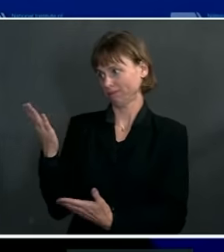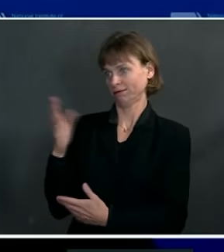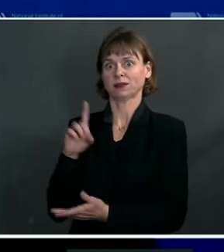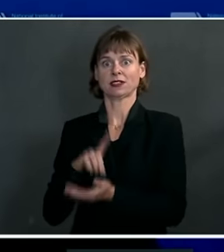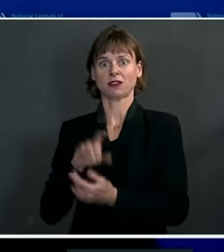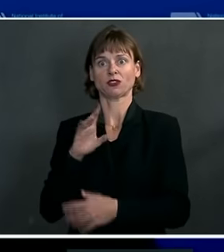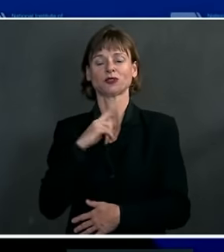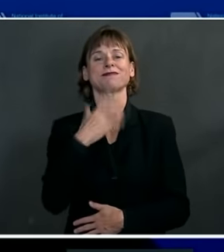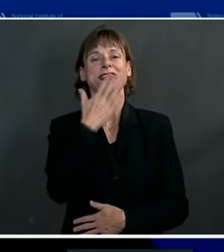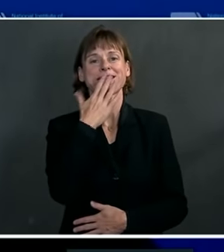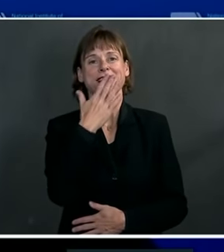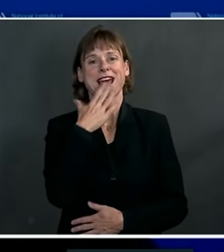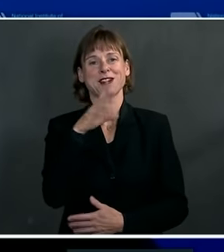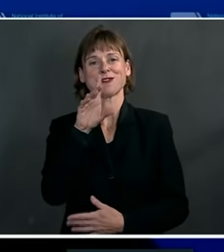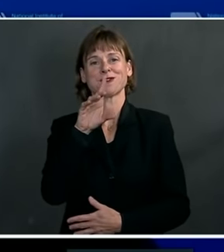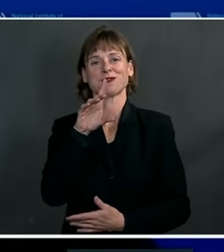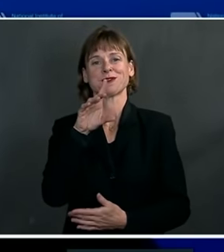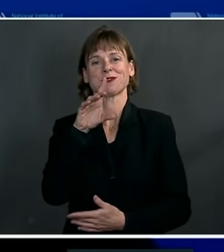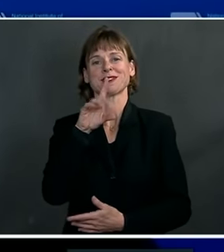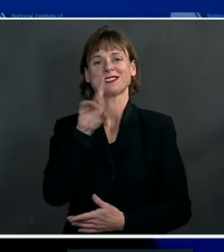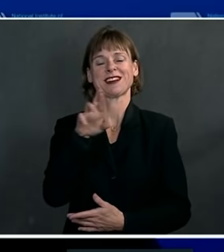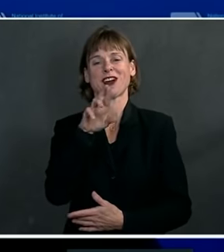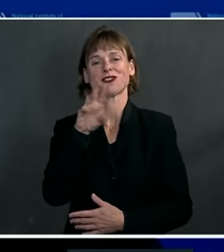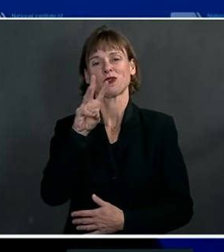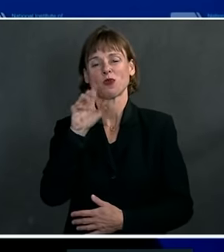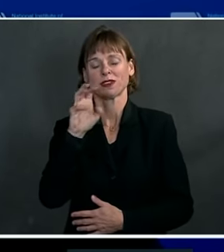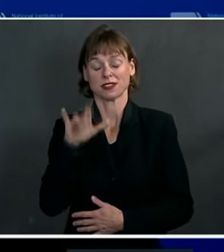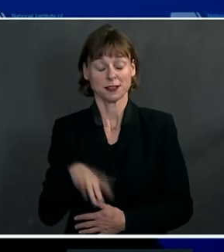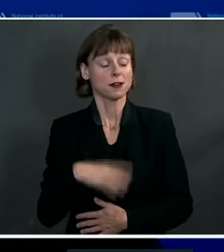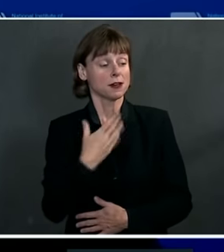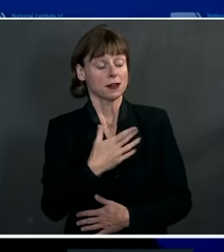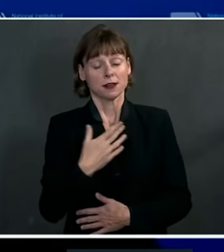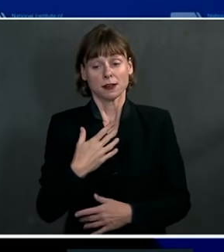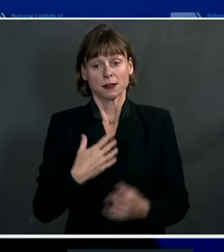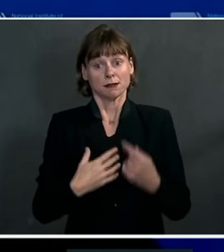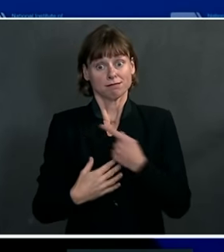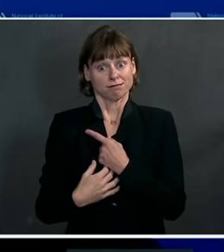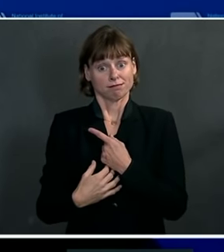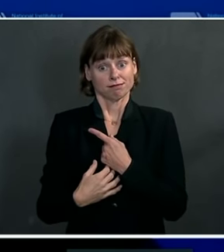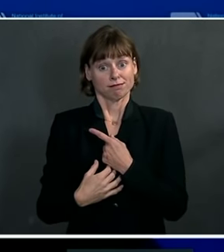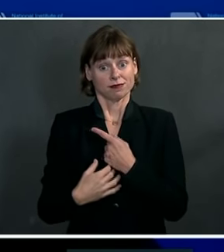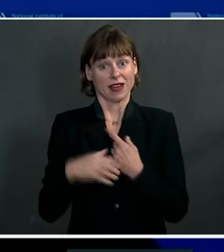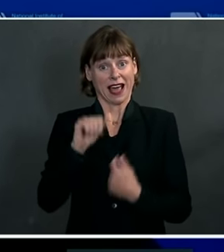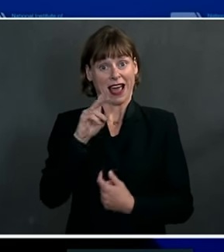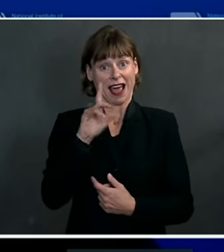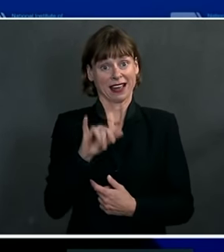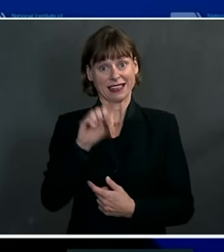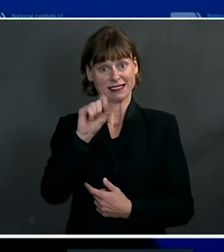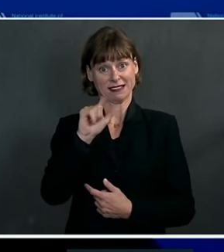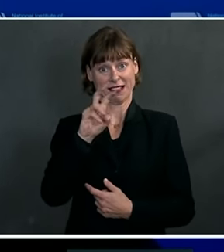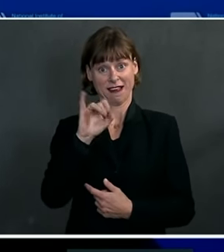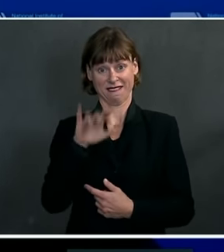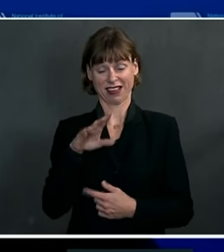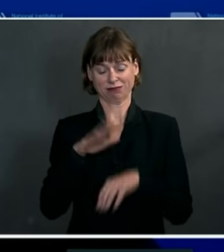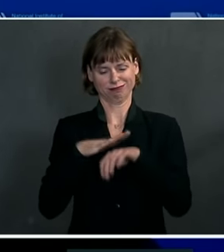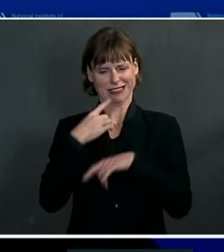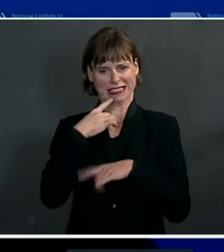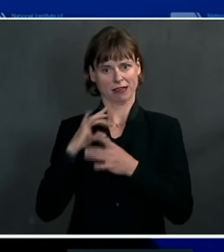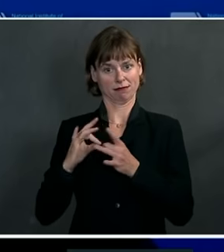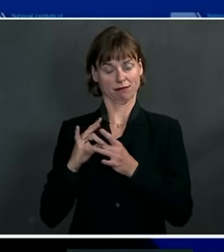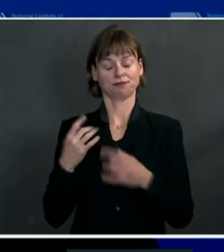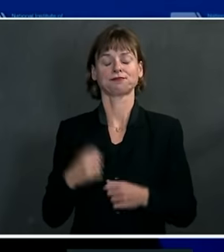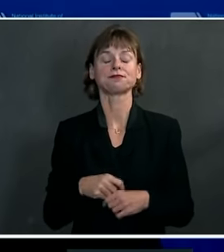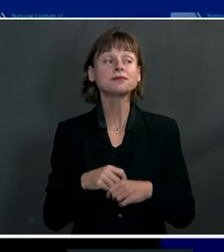Thank you very much, Dr. Walensky. Well, as alluded to by Andy Slabit, this past